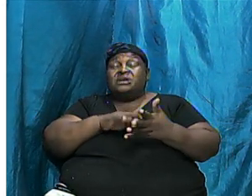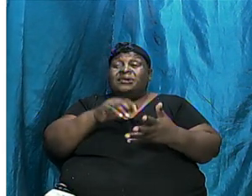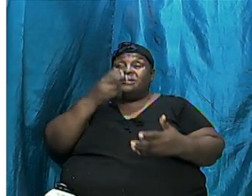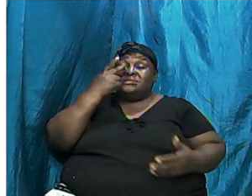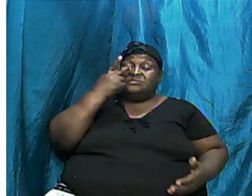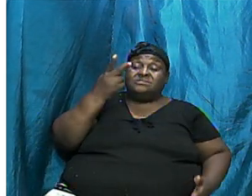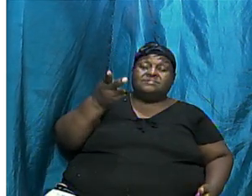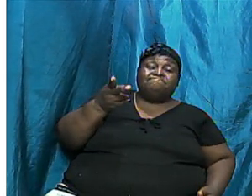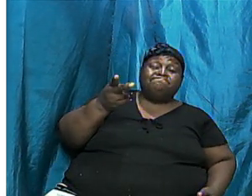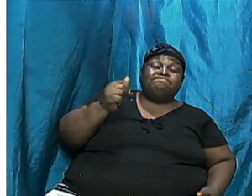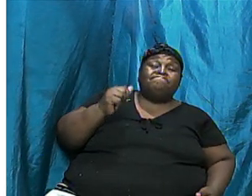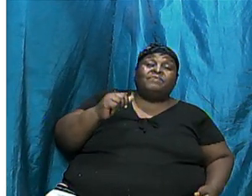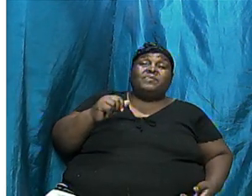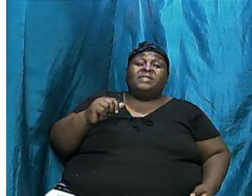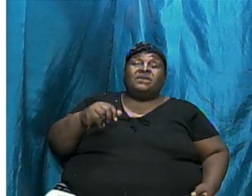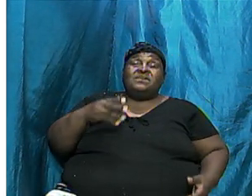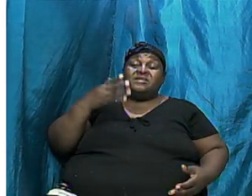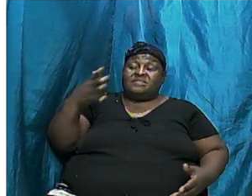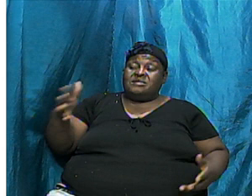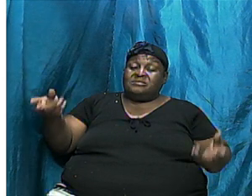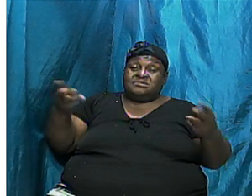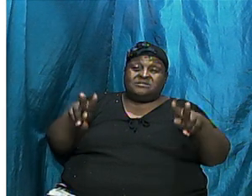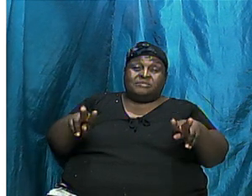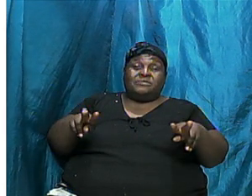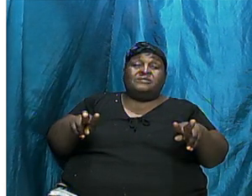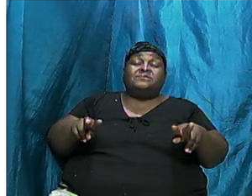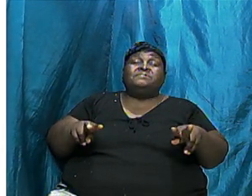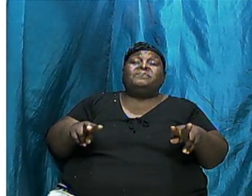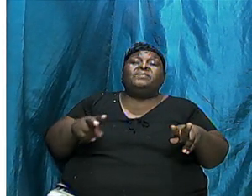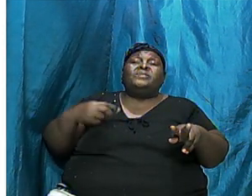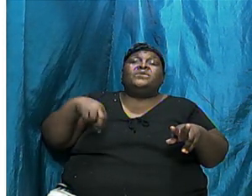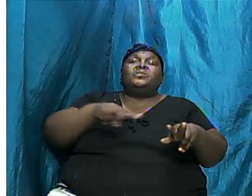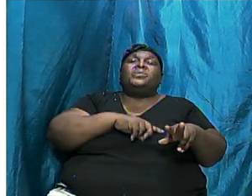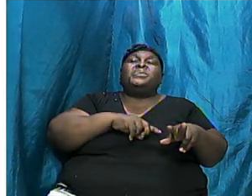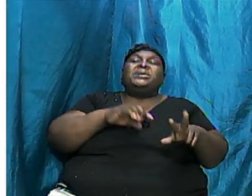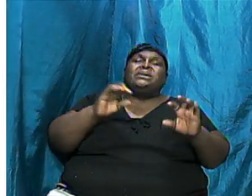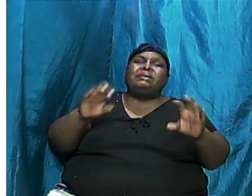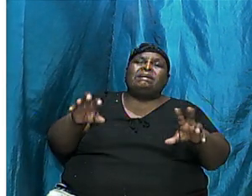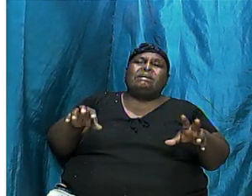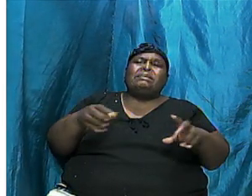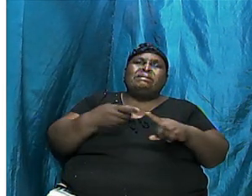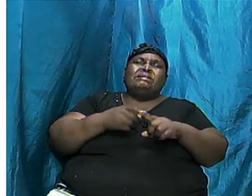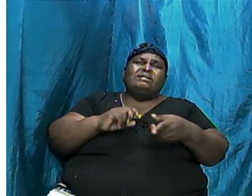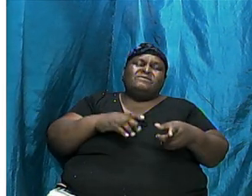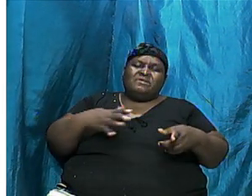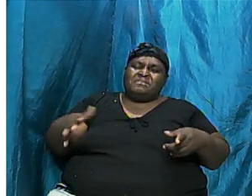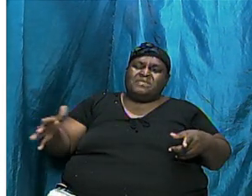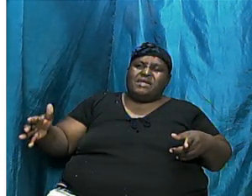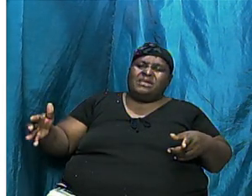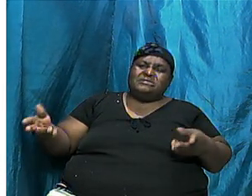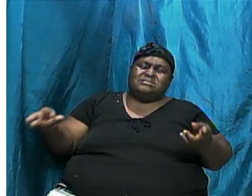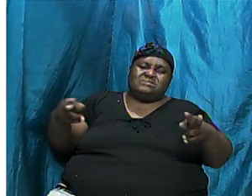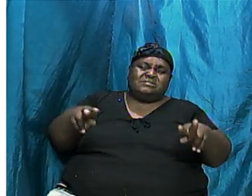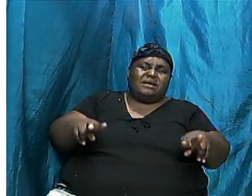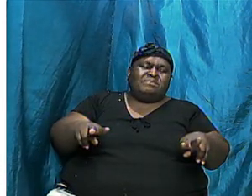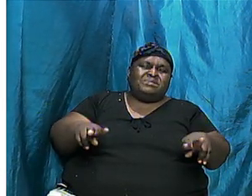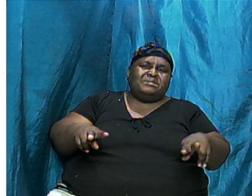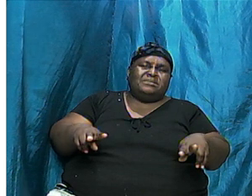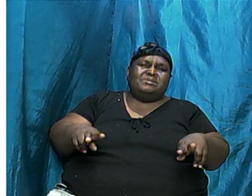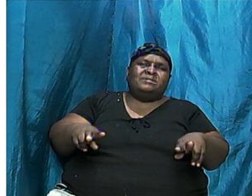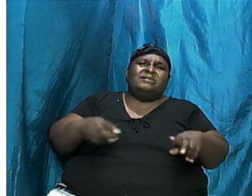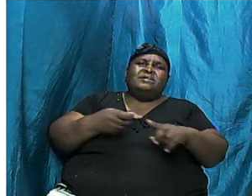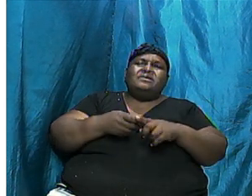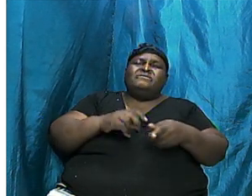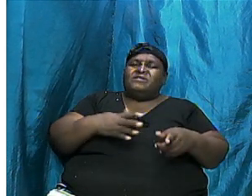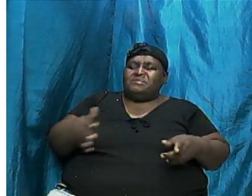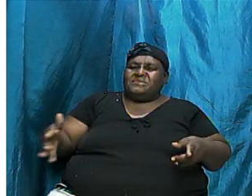things happening, we can from the things that are happening, from the